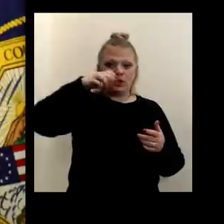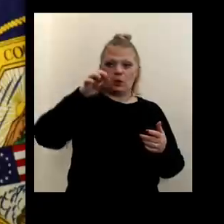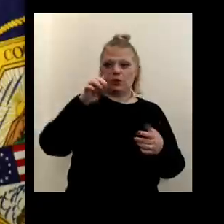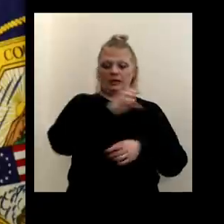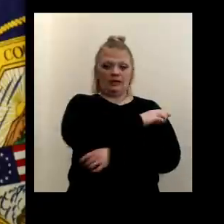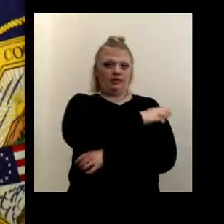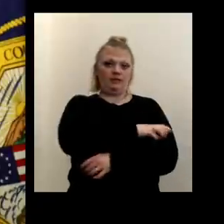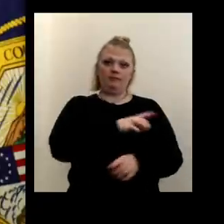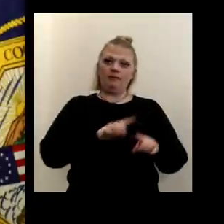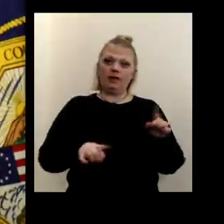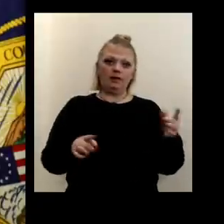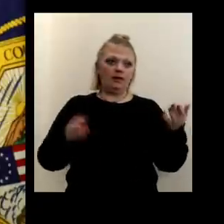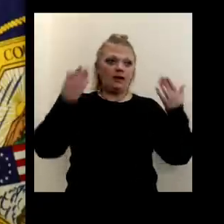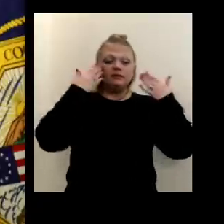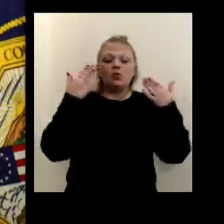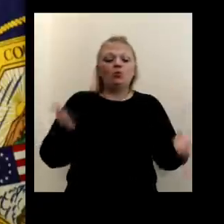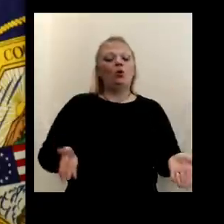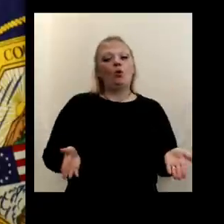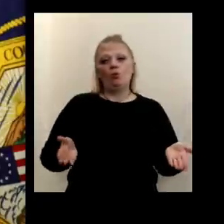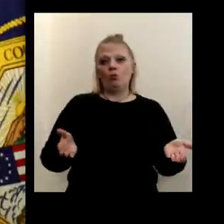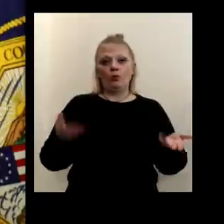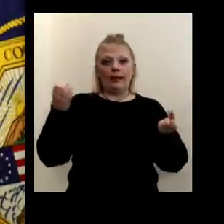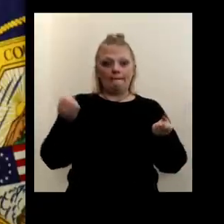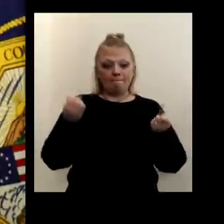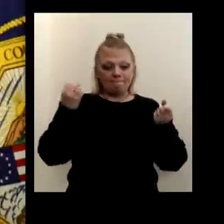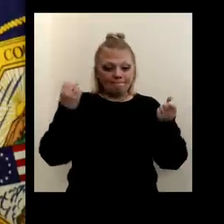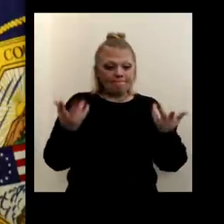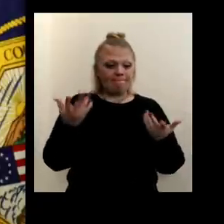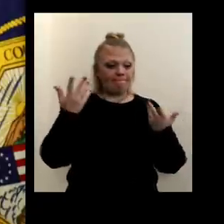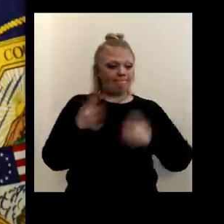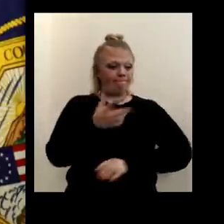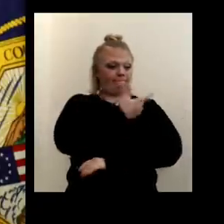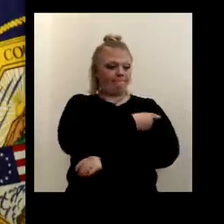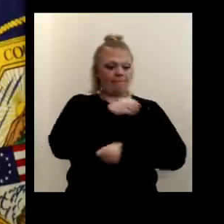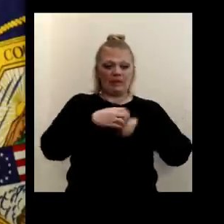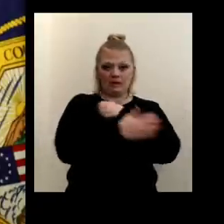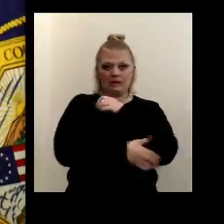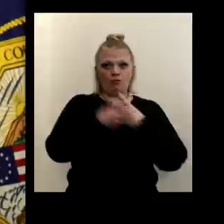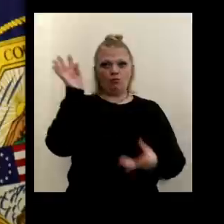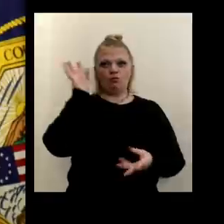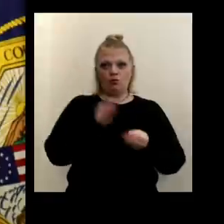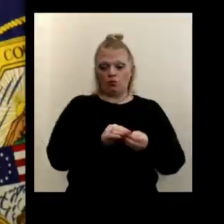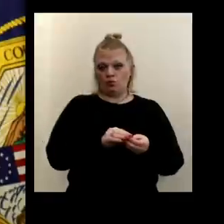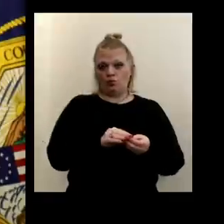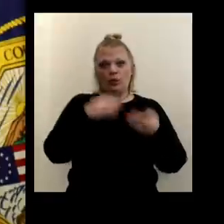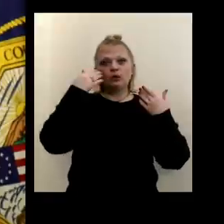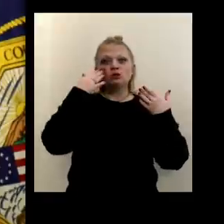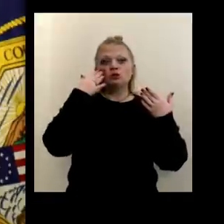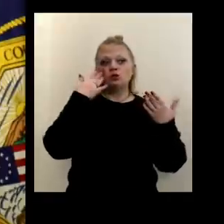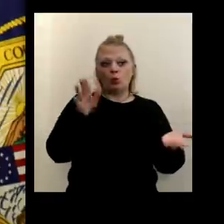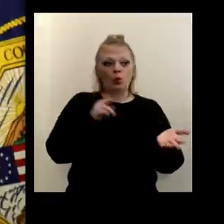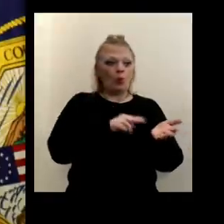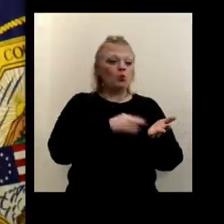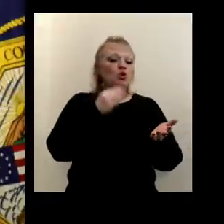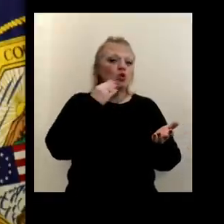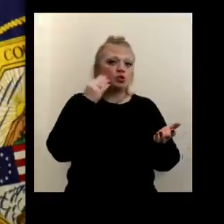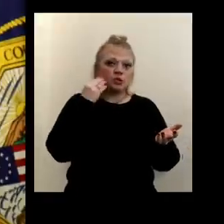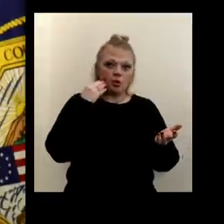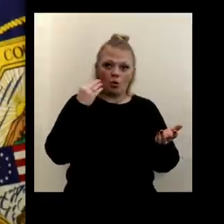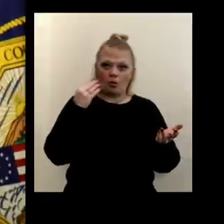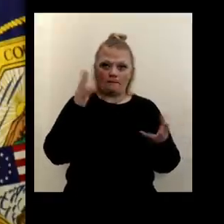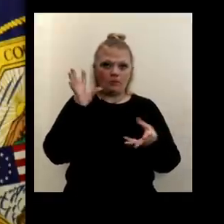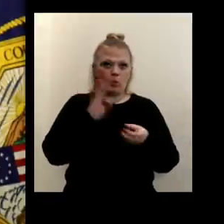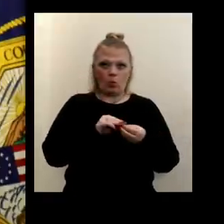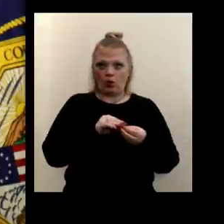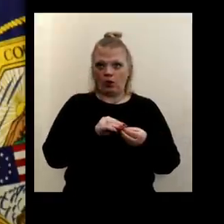but I do not know how many have been vaccinated in the county in total. I do not know what nursing homes have been vaccinated in